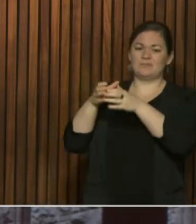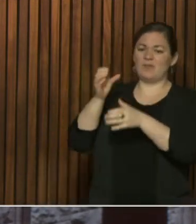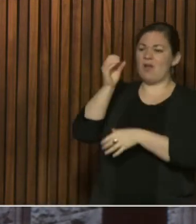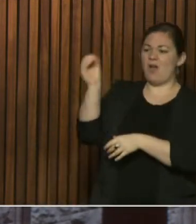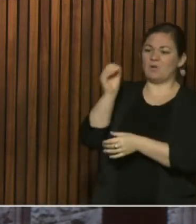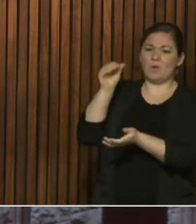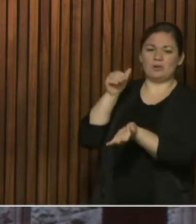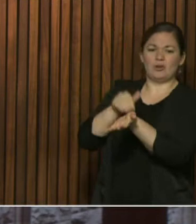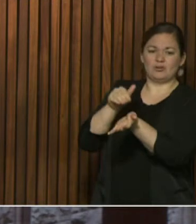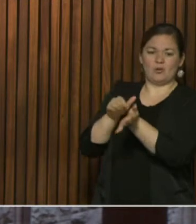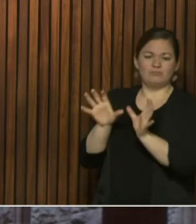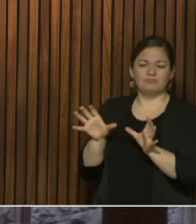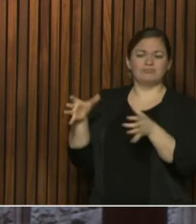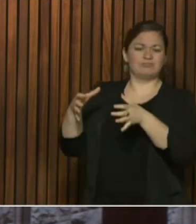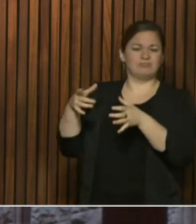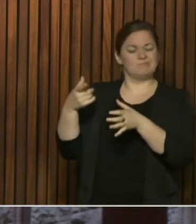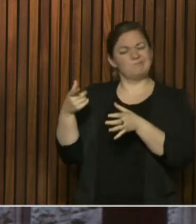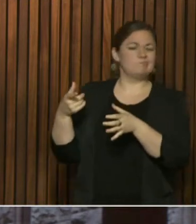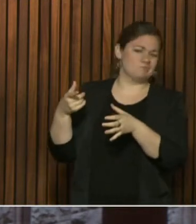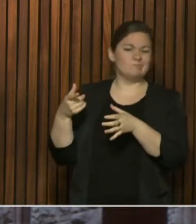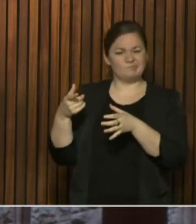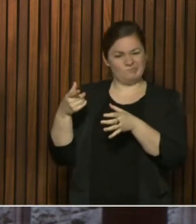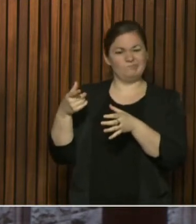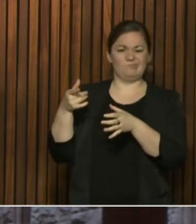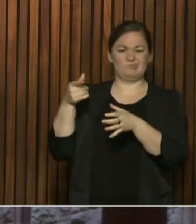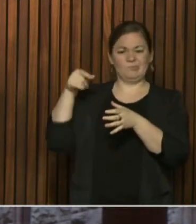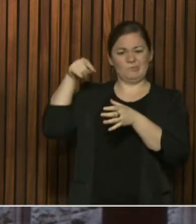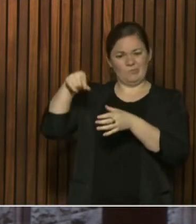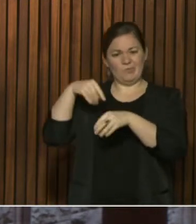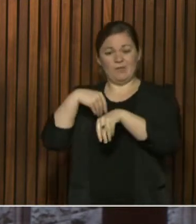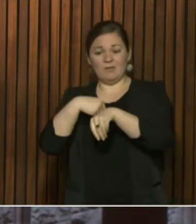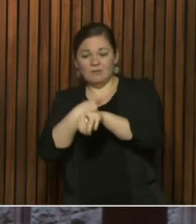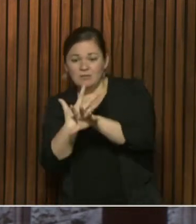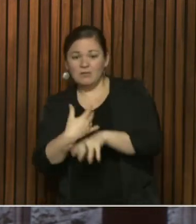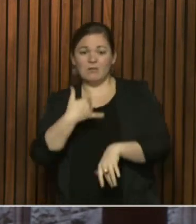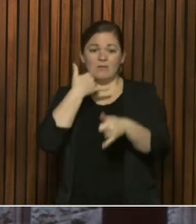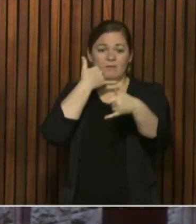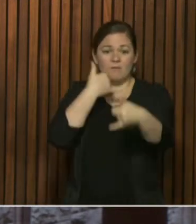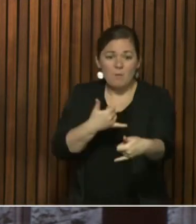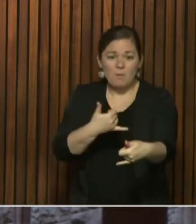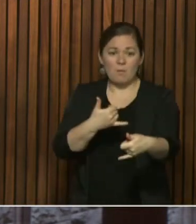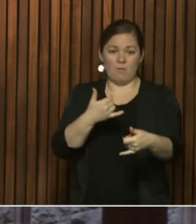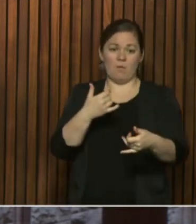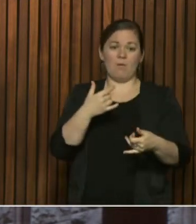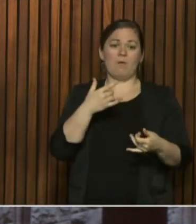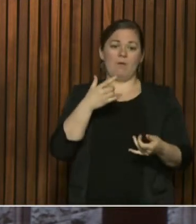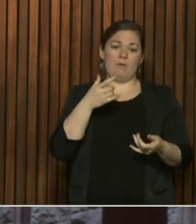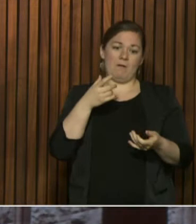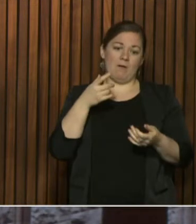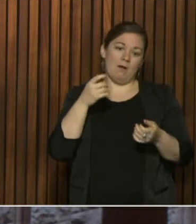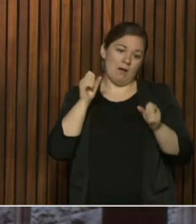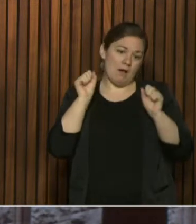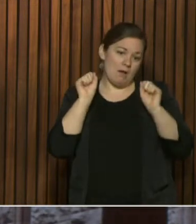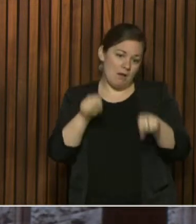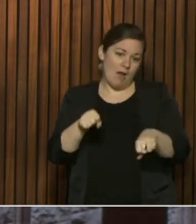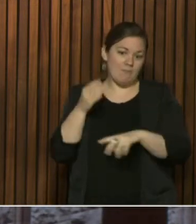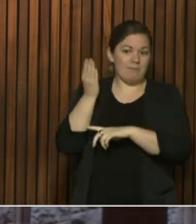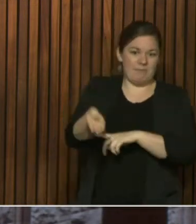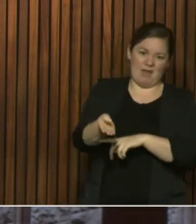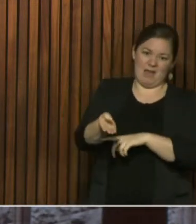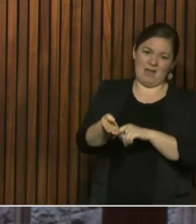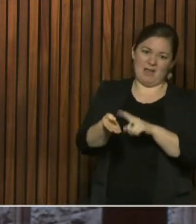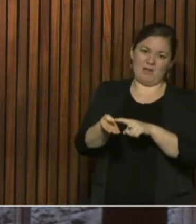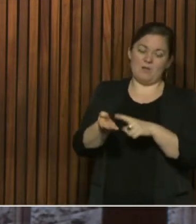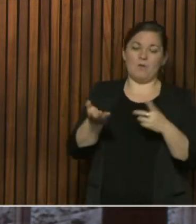allow physicians to do phone call, virtual consultations, if you may, and to handle that. As a result, a number of them made